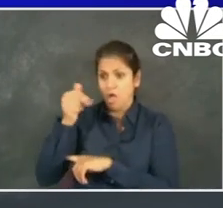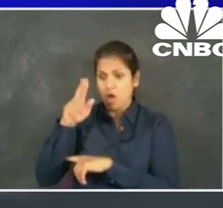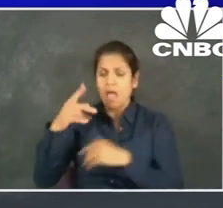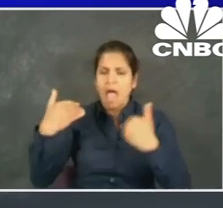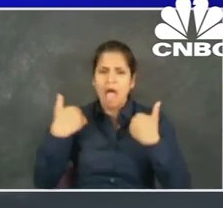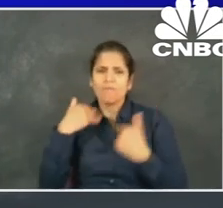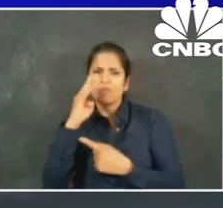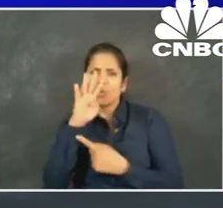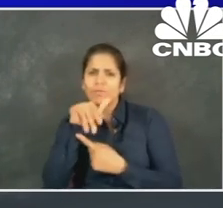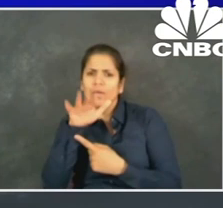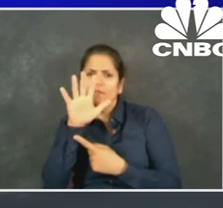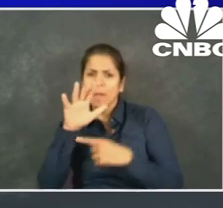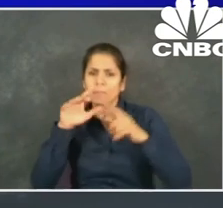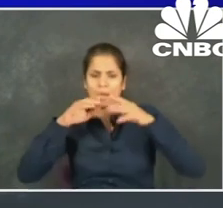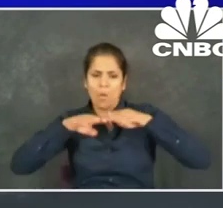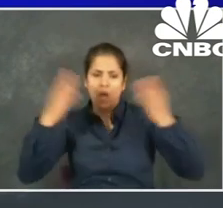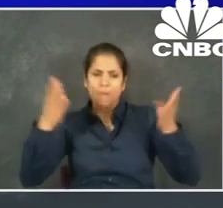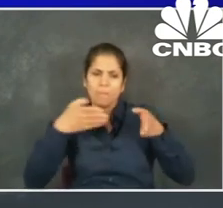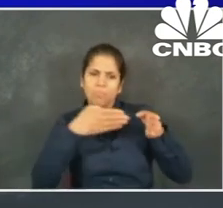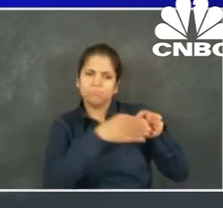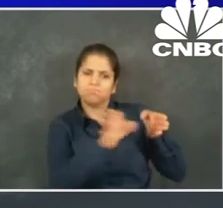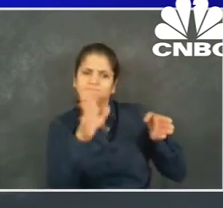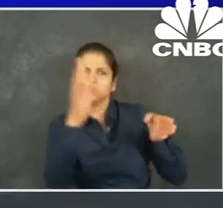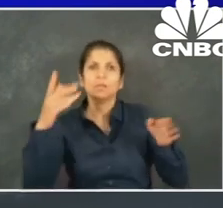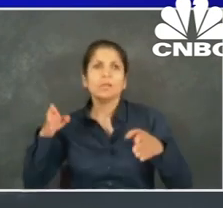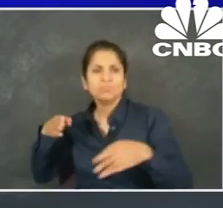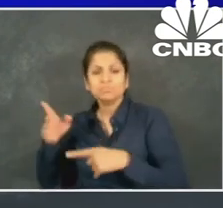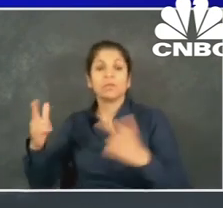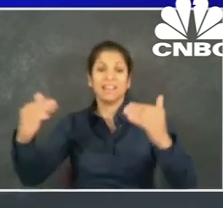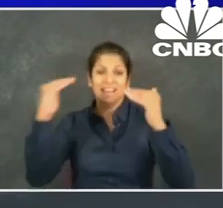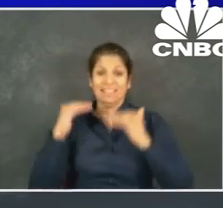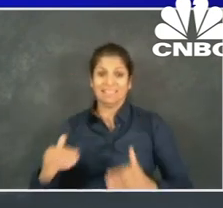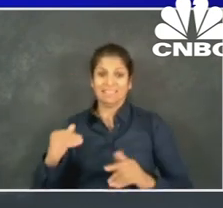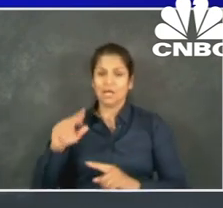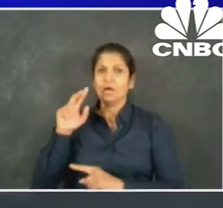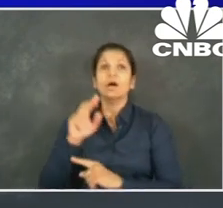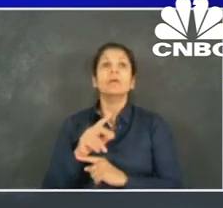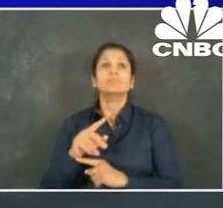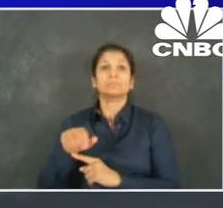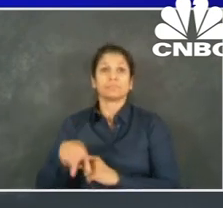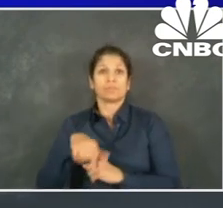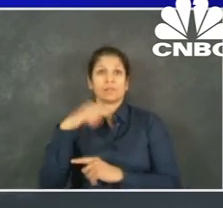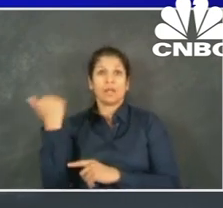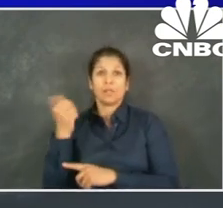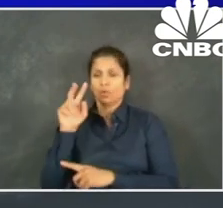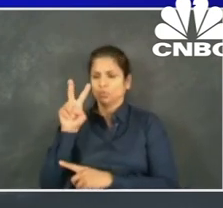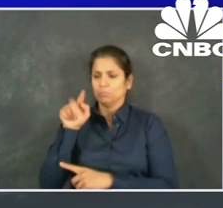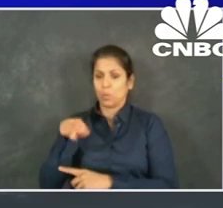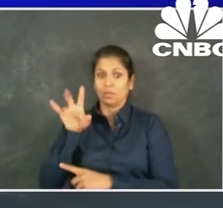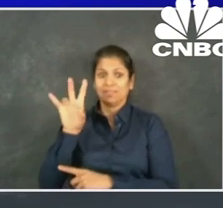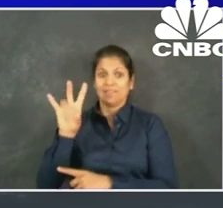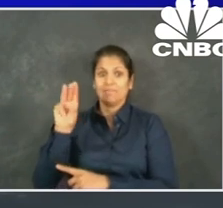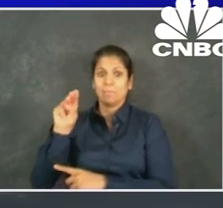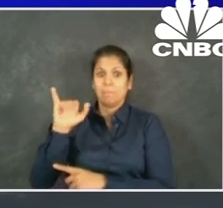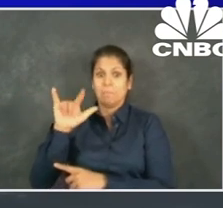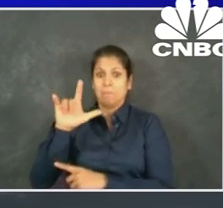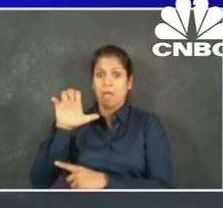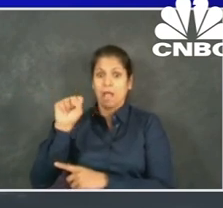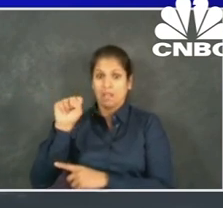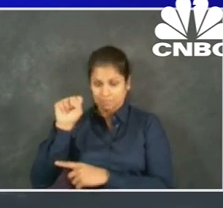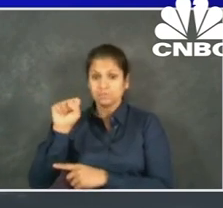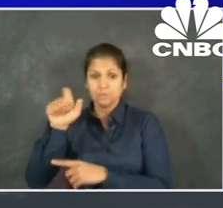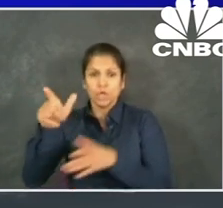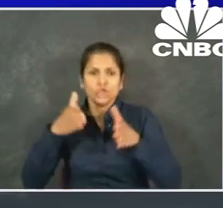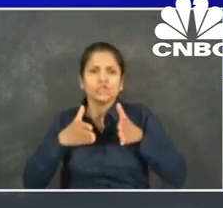adjacent, near parks, that will help to expand and affect the parks. And that will be at Carl Schur's Park, Court